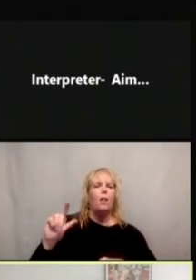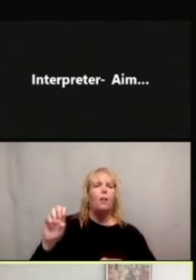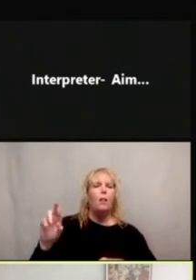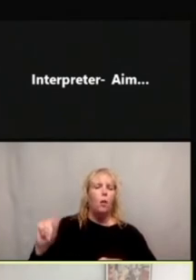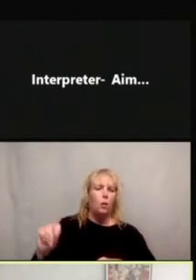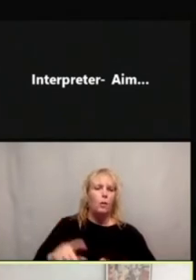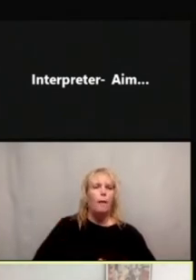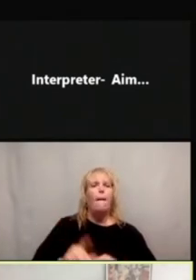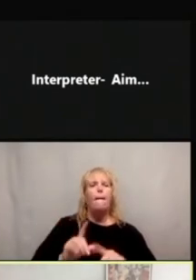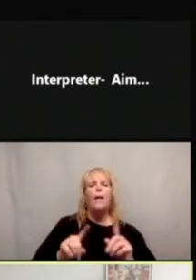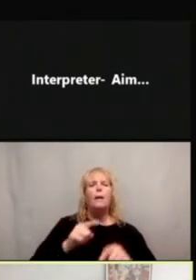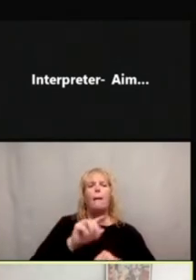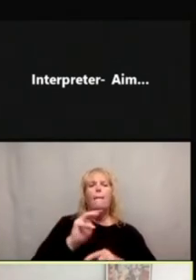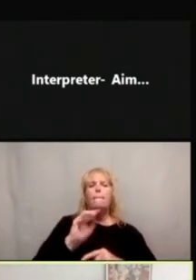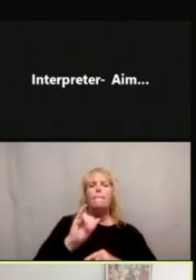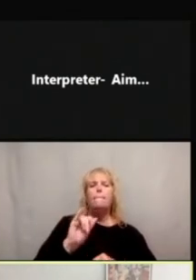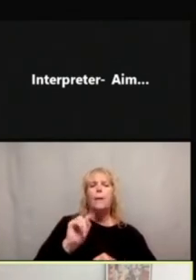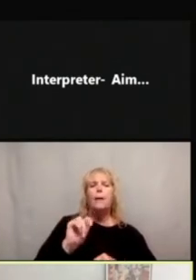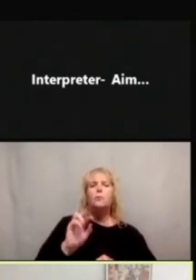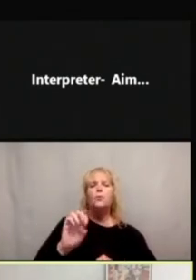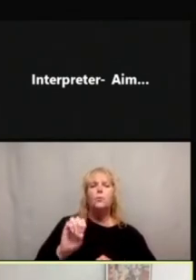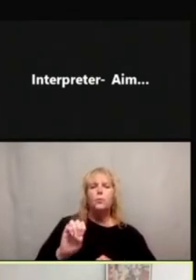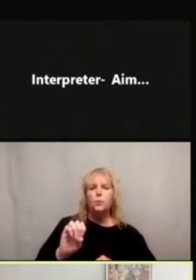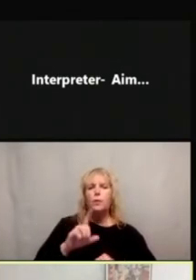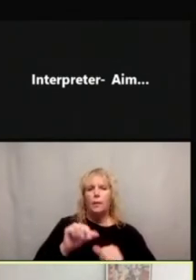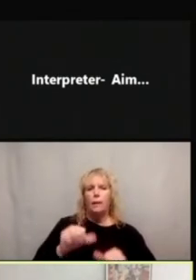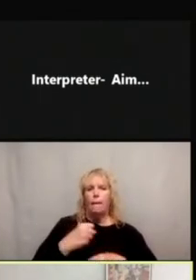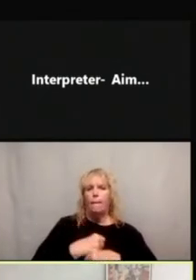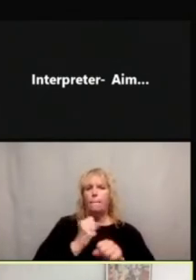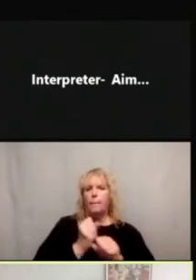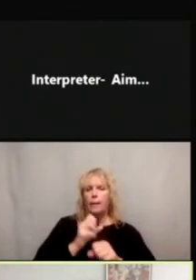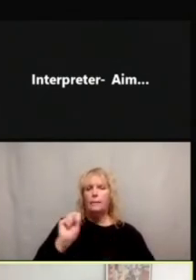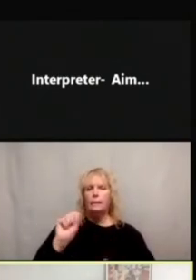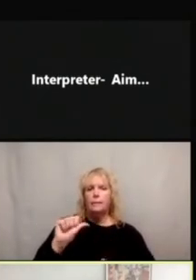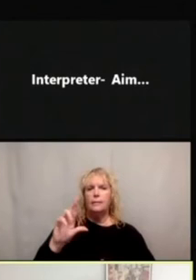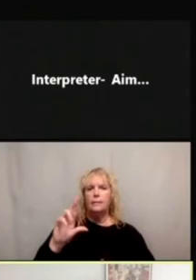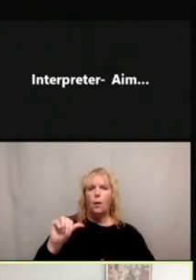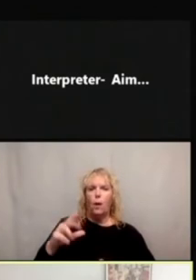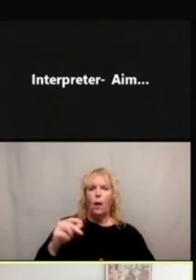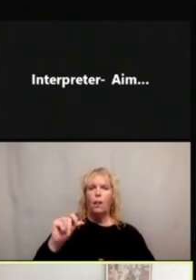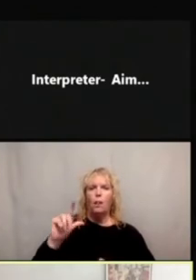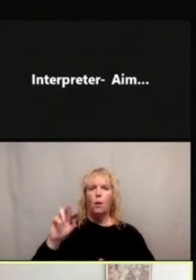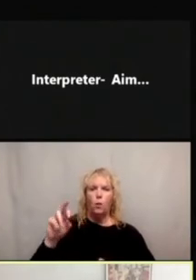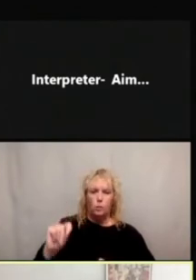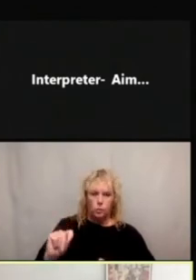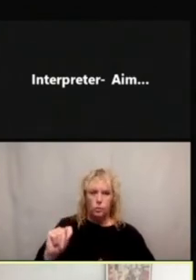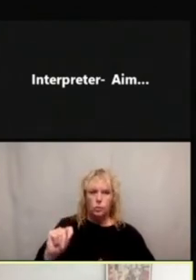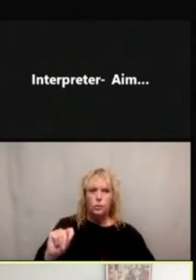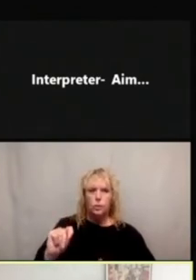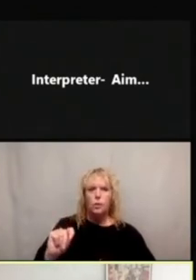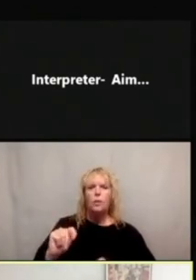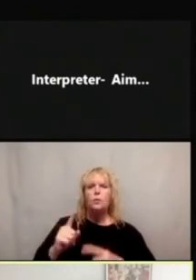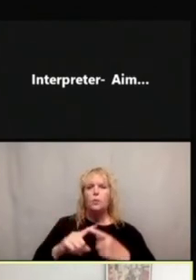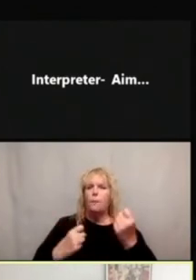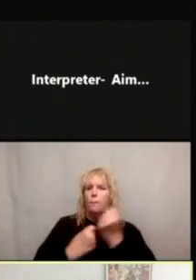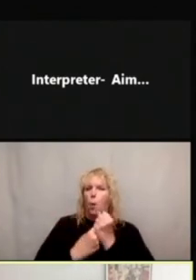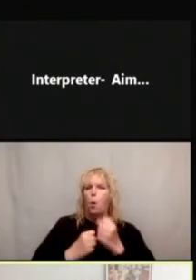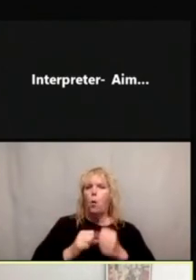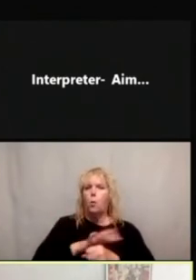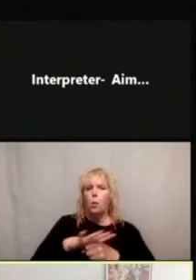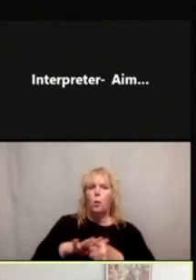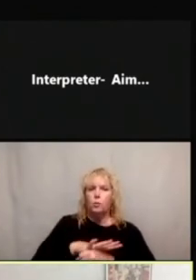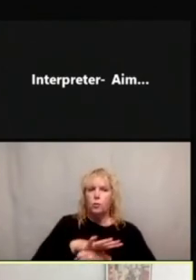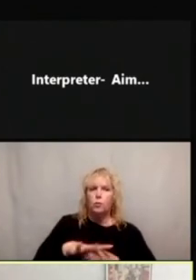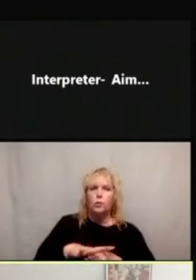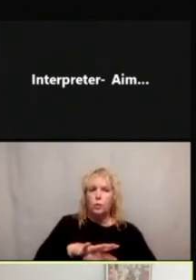developed this Sara Alert tool to support local jurisdiction contact tracing efforts during the COVID-19 pandemic. But basically how it